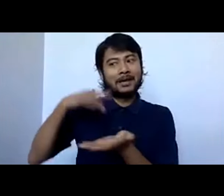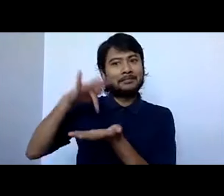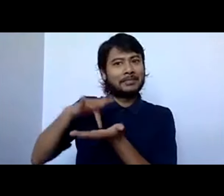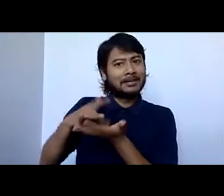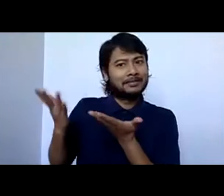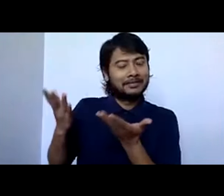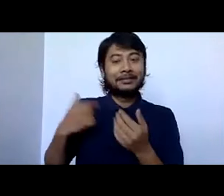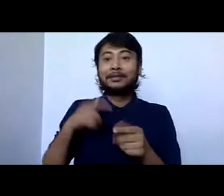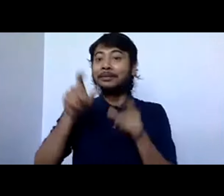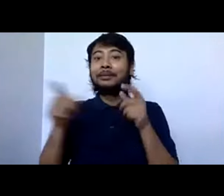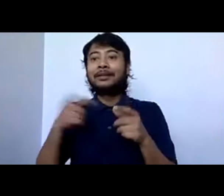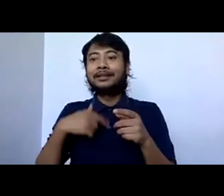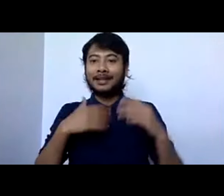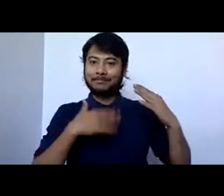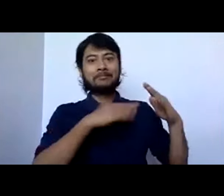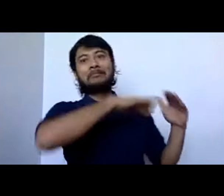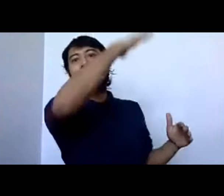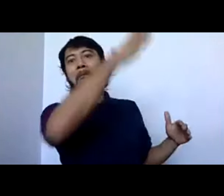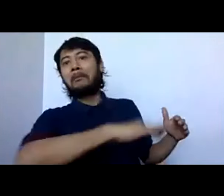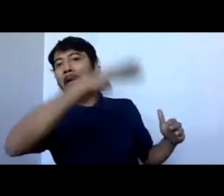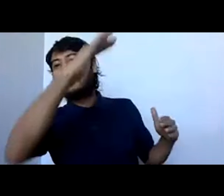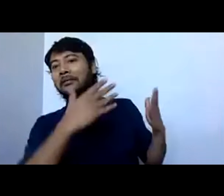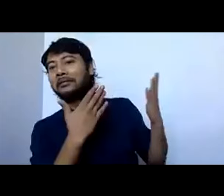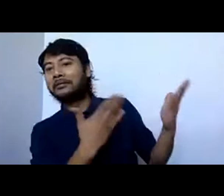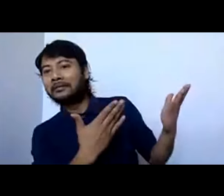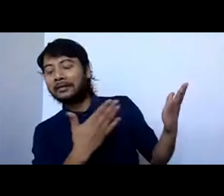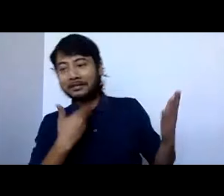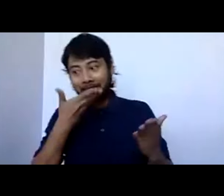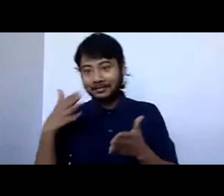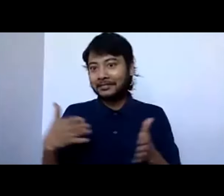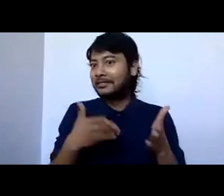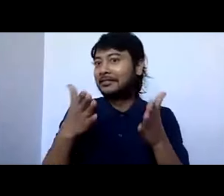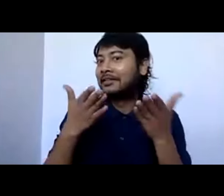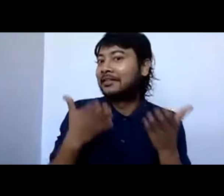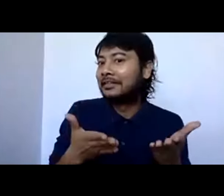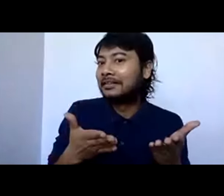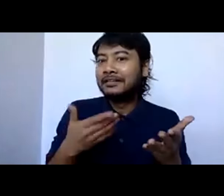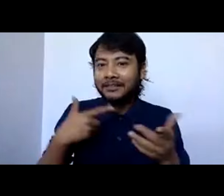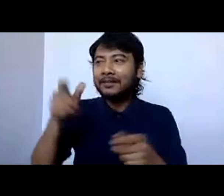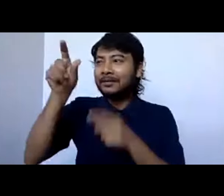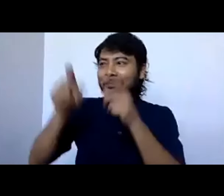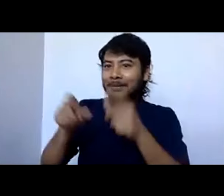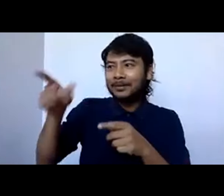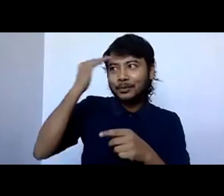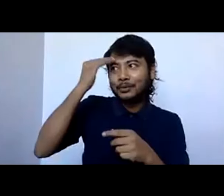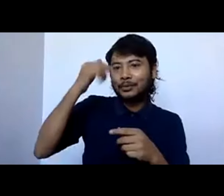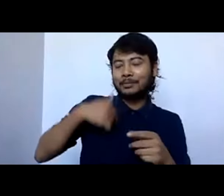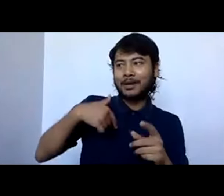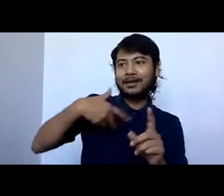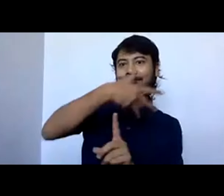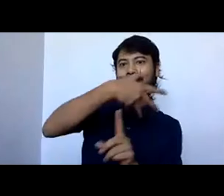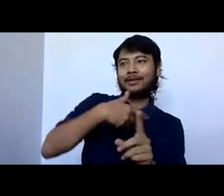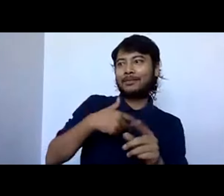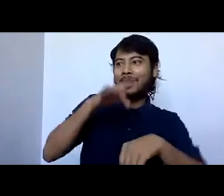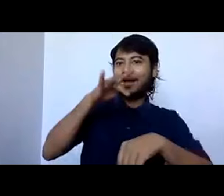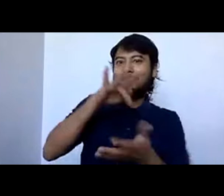mountain, what is their river, you know, what land they come from, just talking about giving people a bit of an idea of where they are coming from.